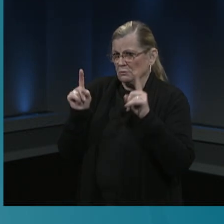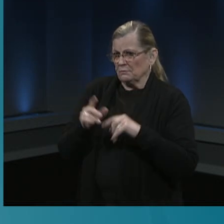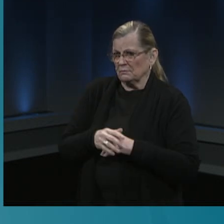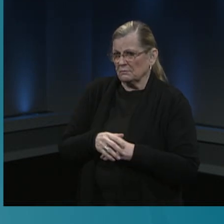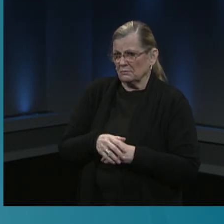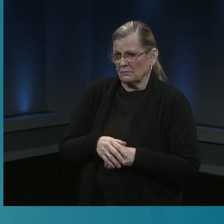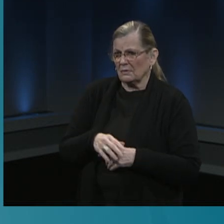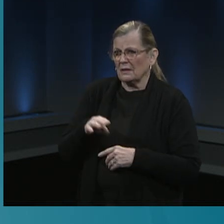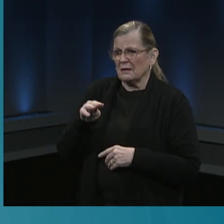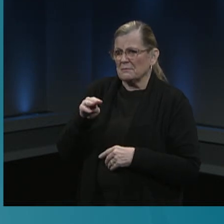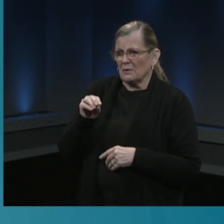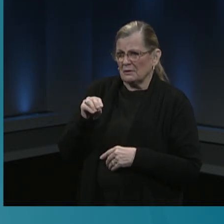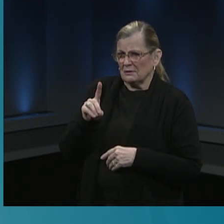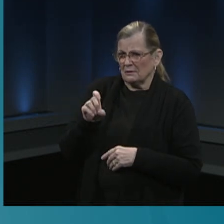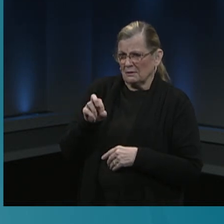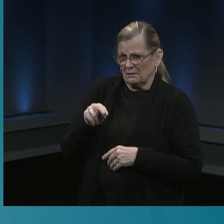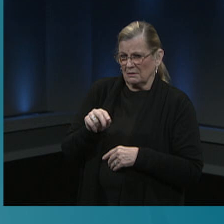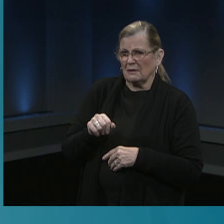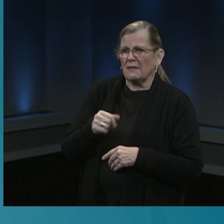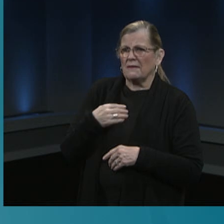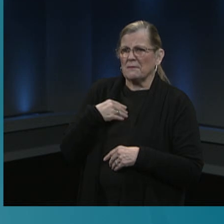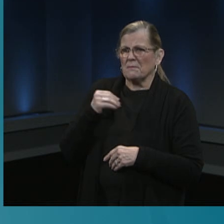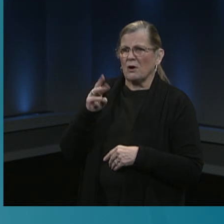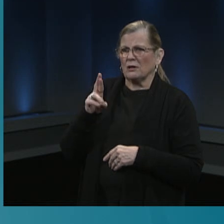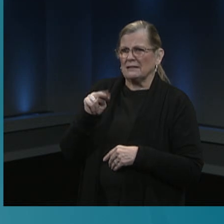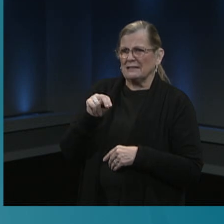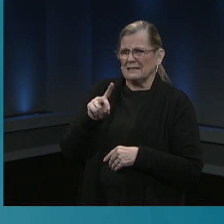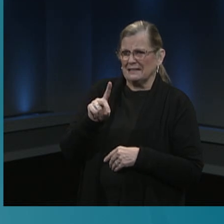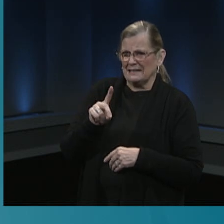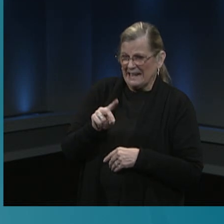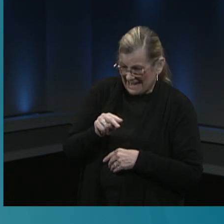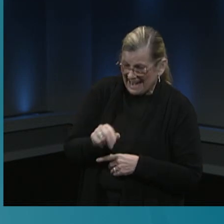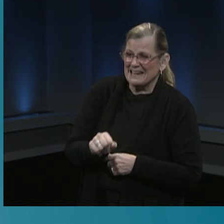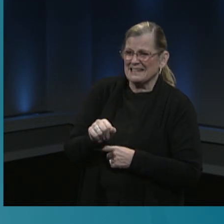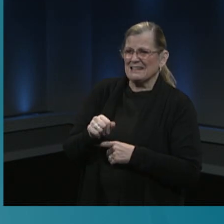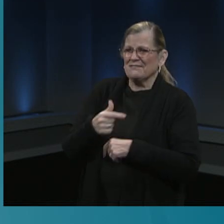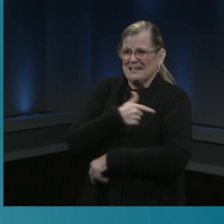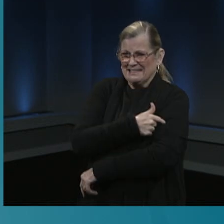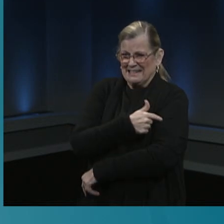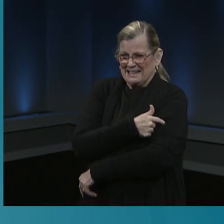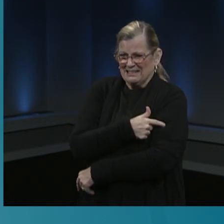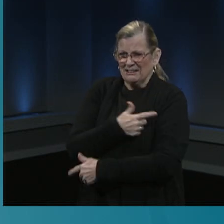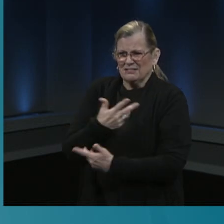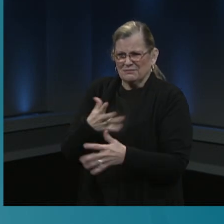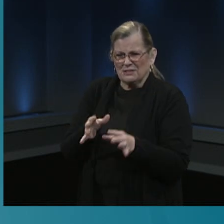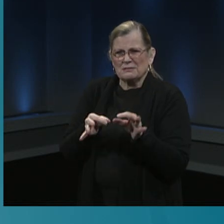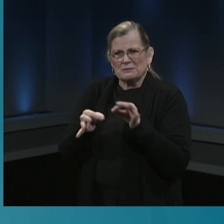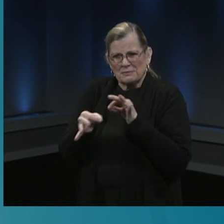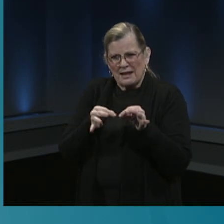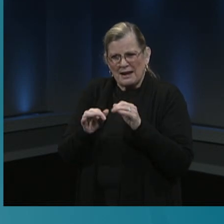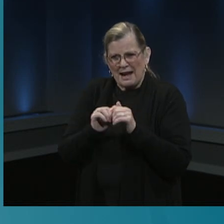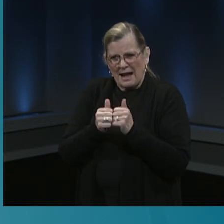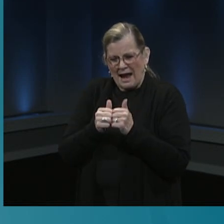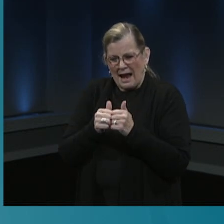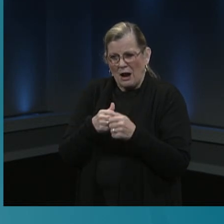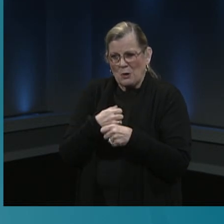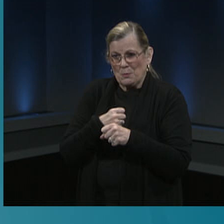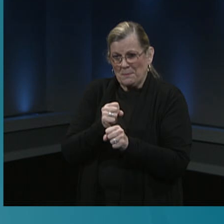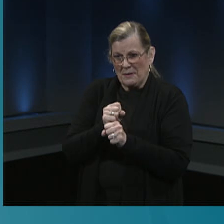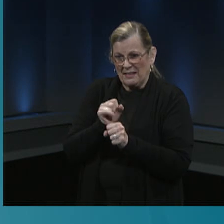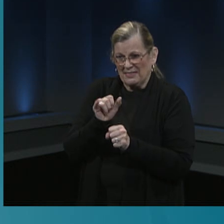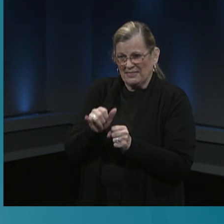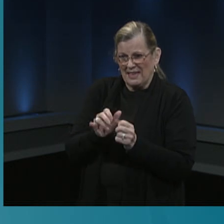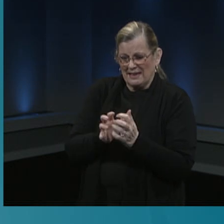mRNA, which is genetic material that provides instructions on making the coronavirus spike protein,